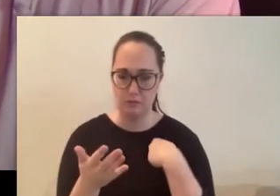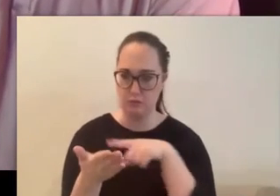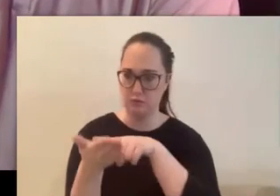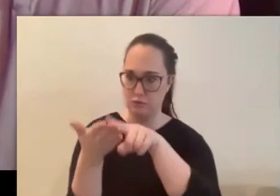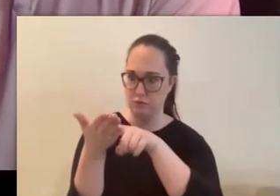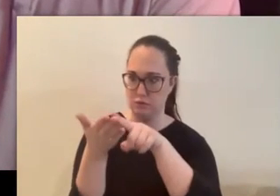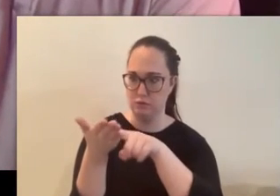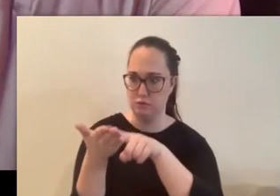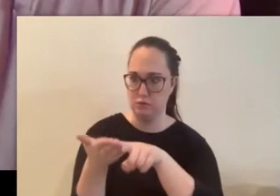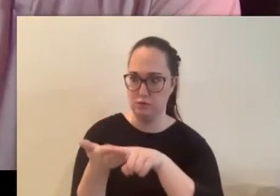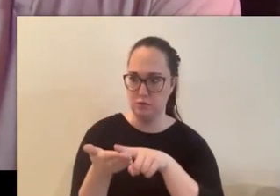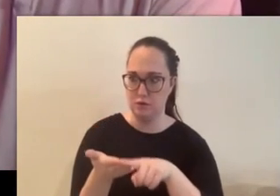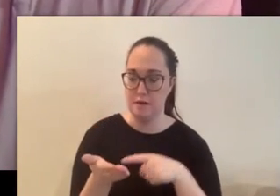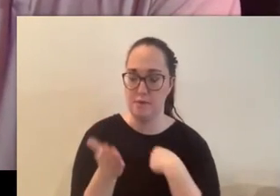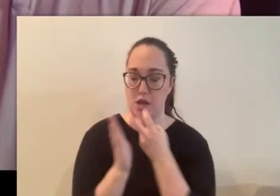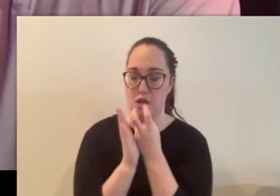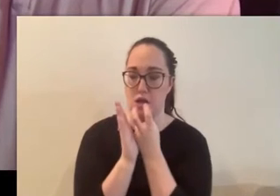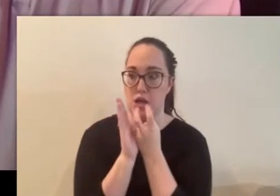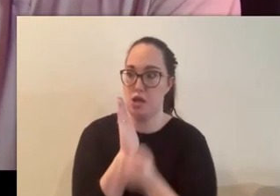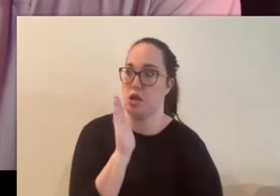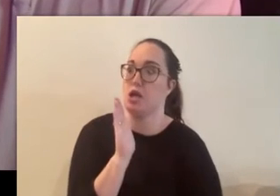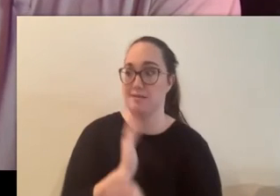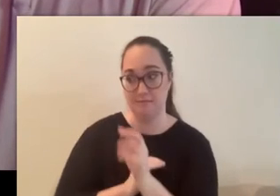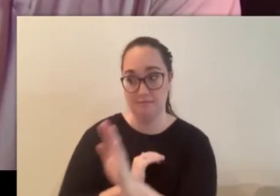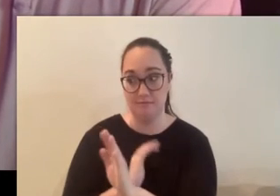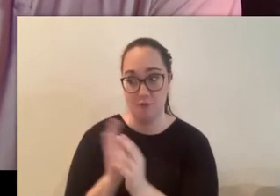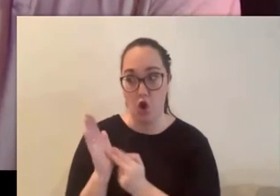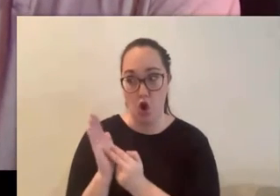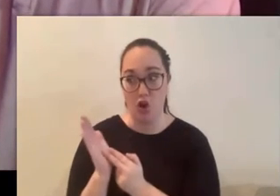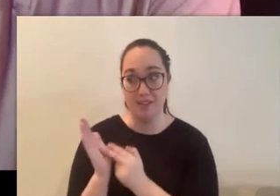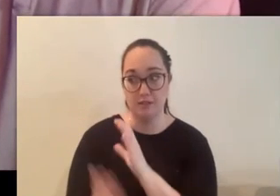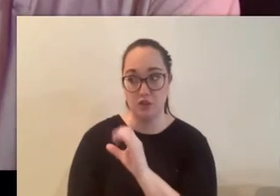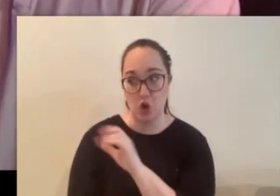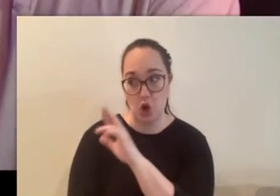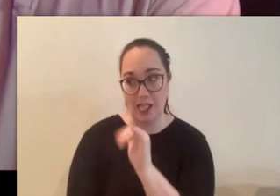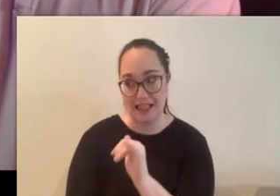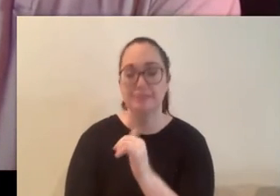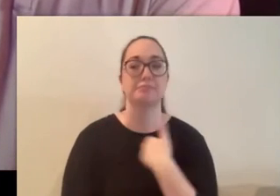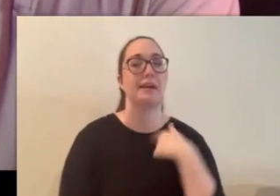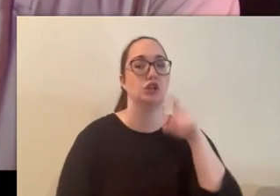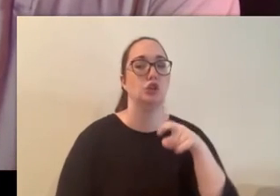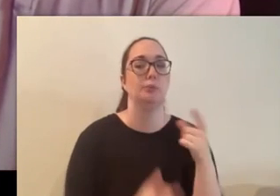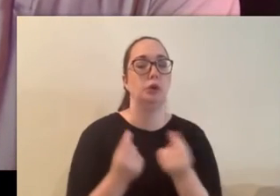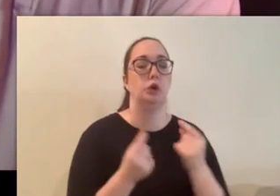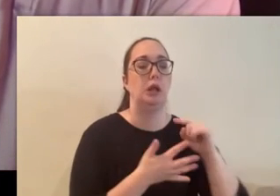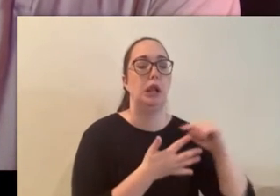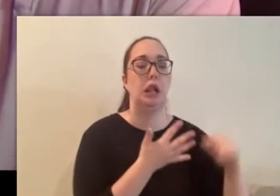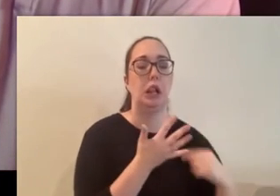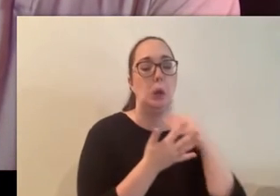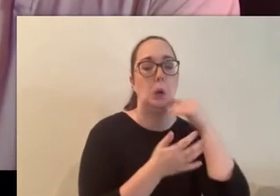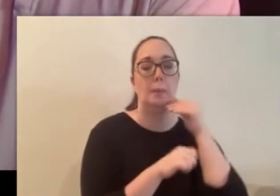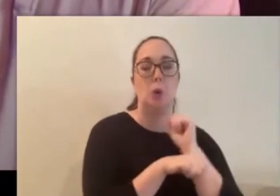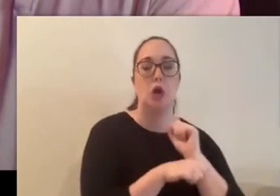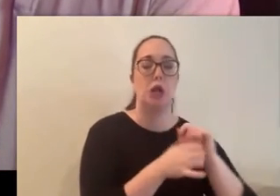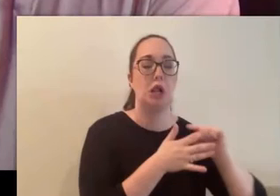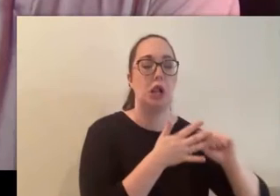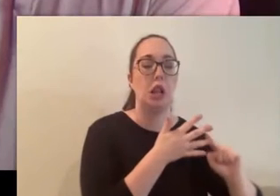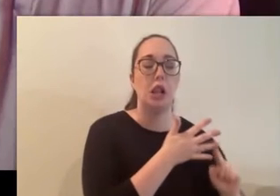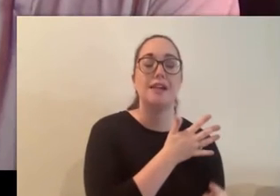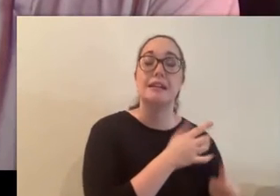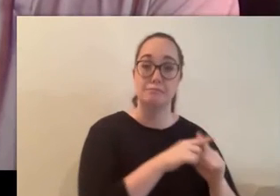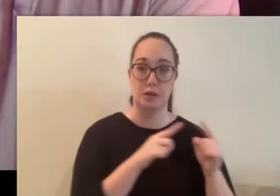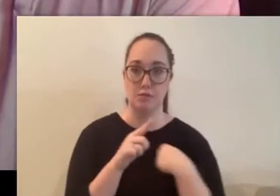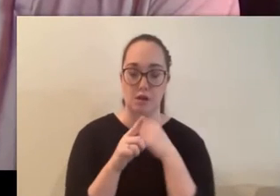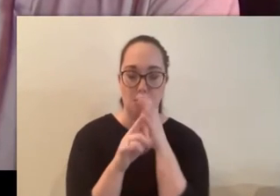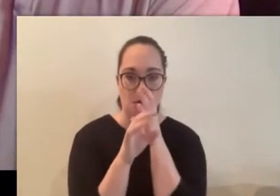carl you know a lot of time googling this i was like even um you know i should have been doing other things like maybe some homework and stuff but it's just the wormhole of going